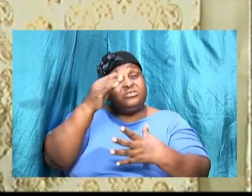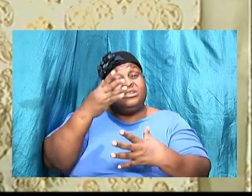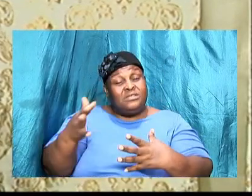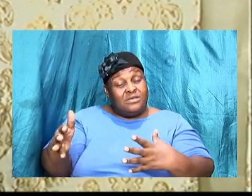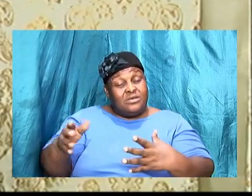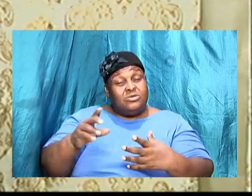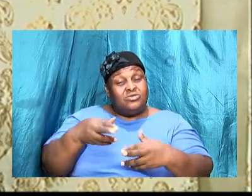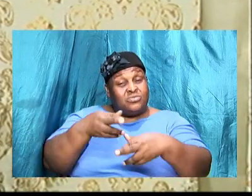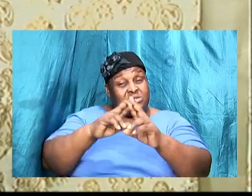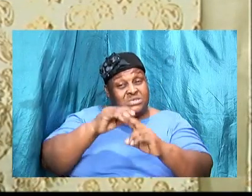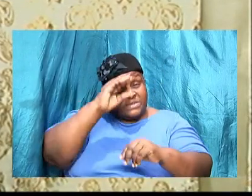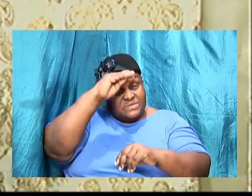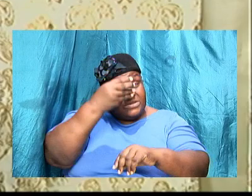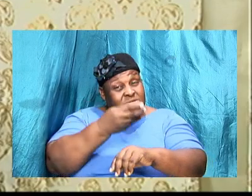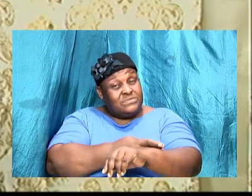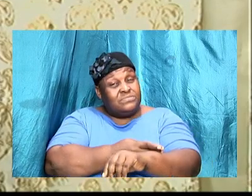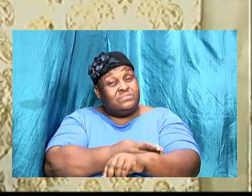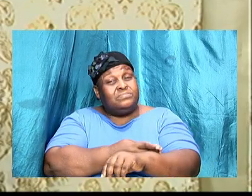this child.